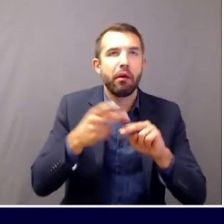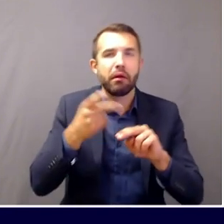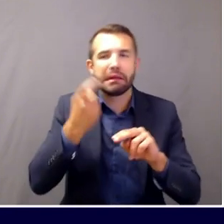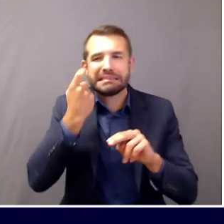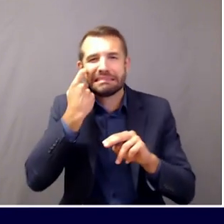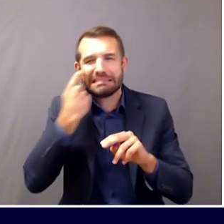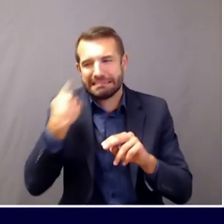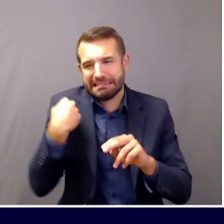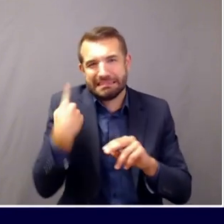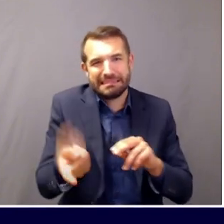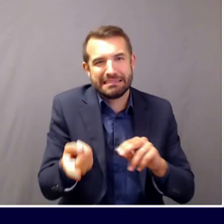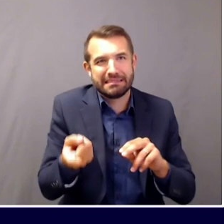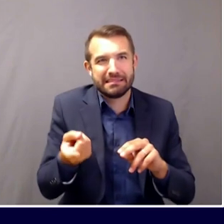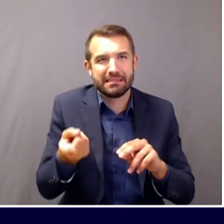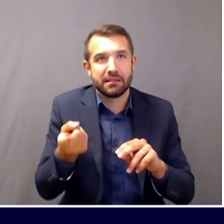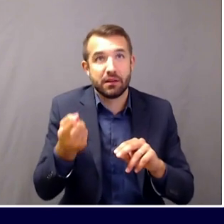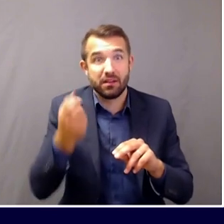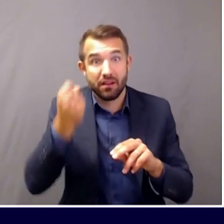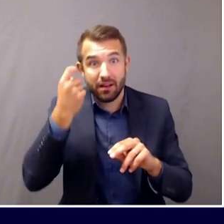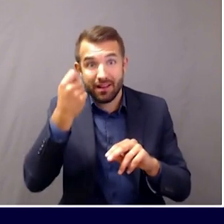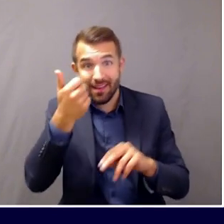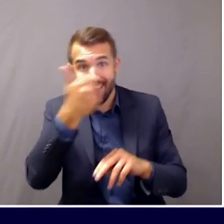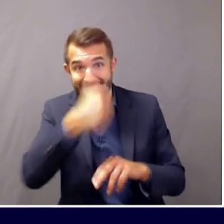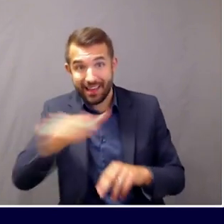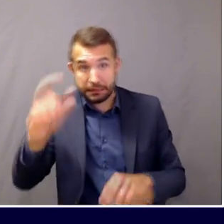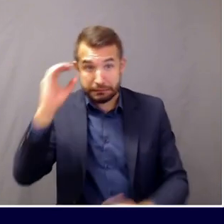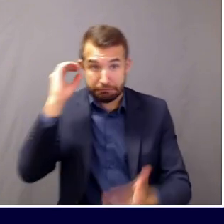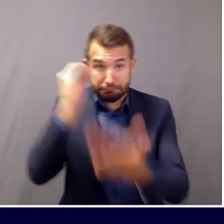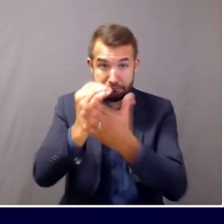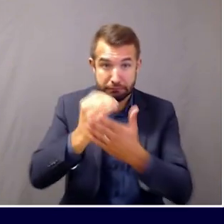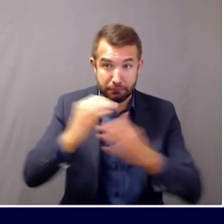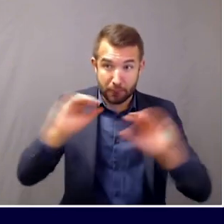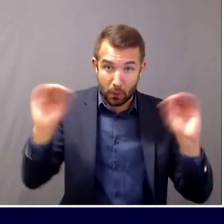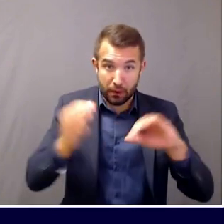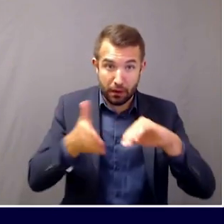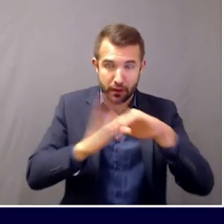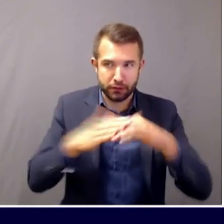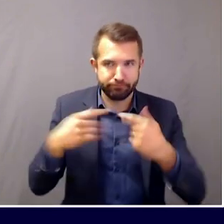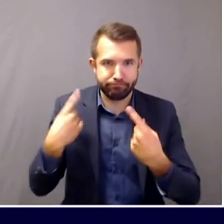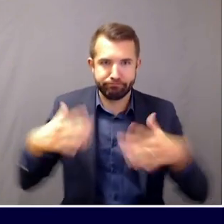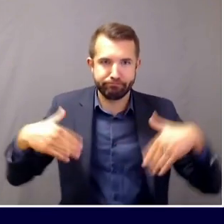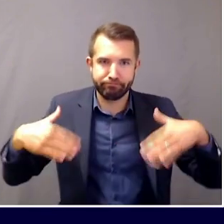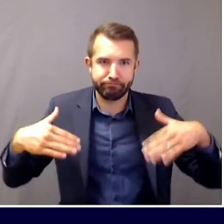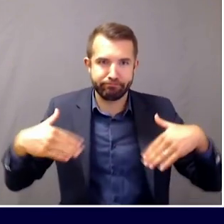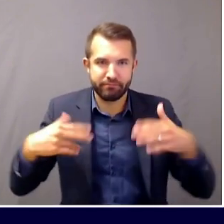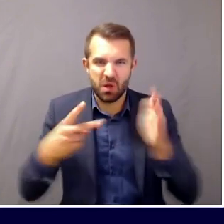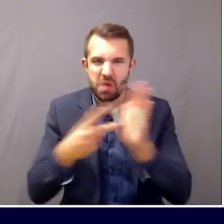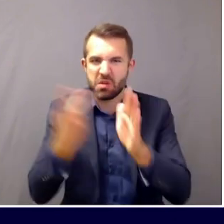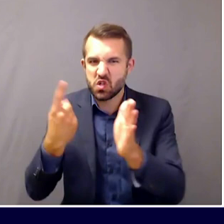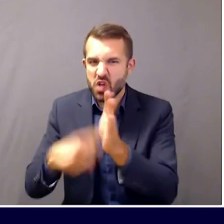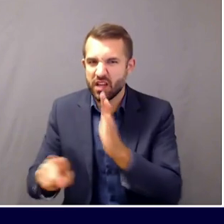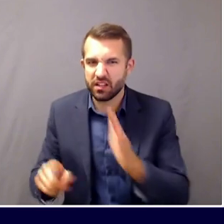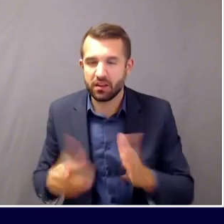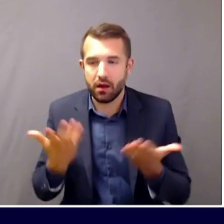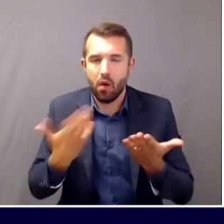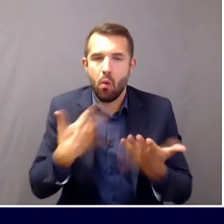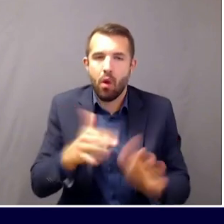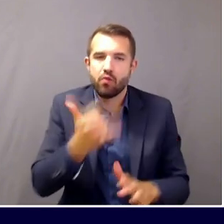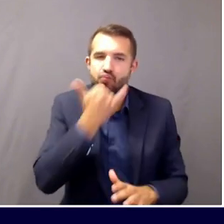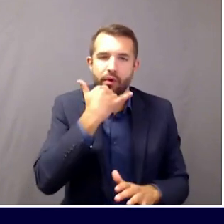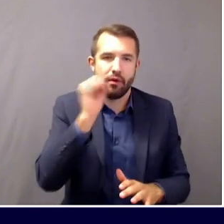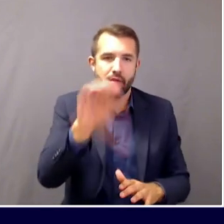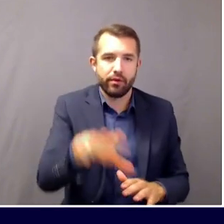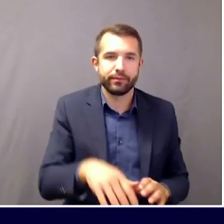your exact question, Patrick, rather than speculate, we'll double check and make sure I get it right for you. Is it reasonable to